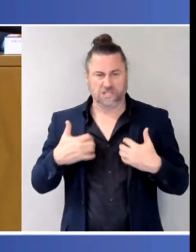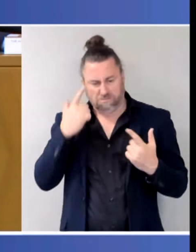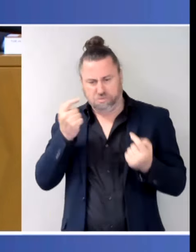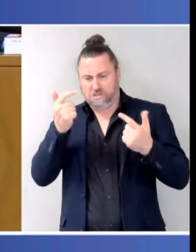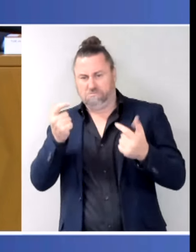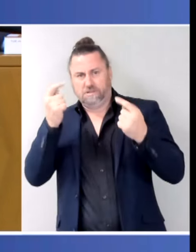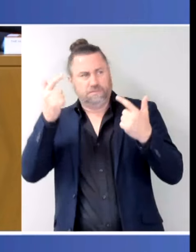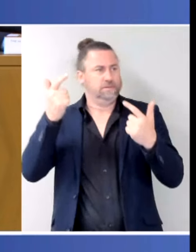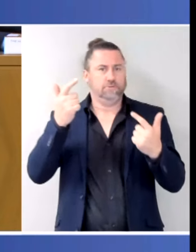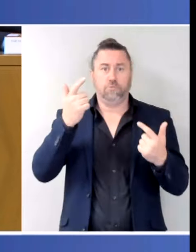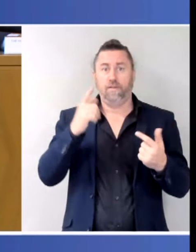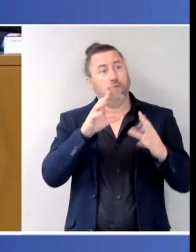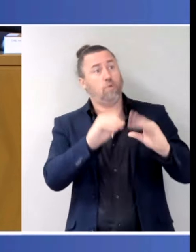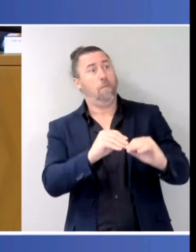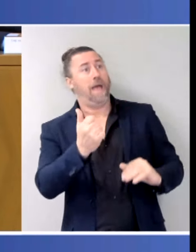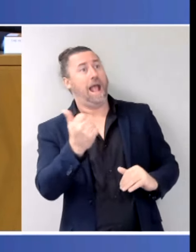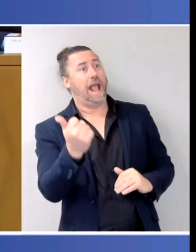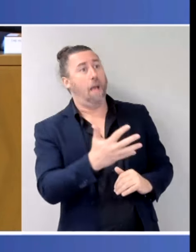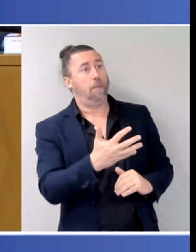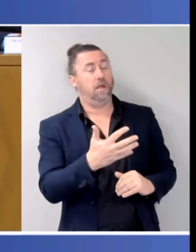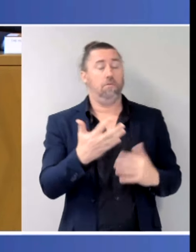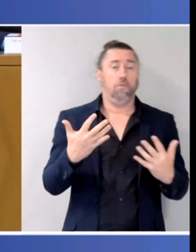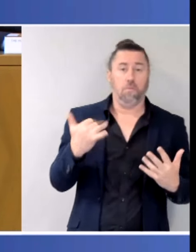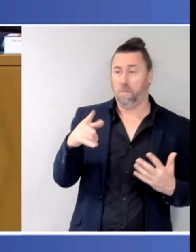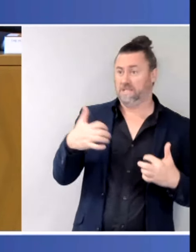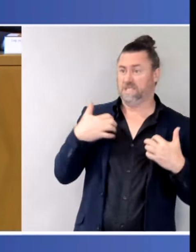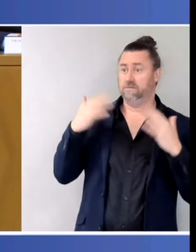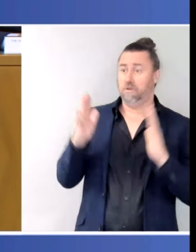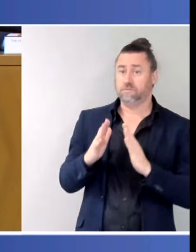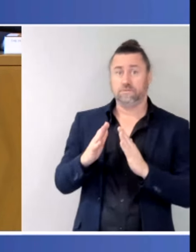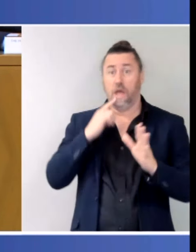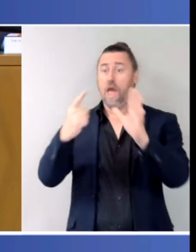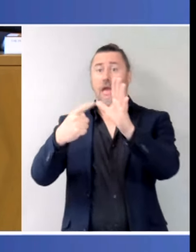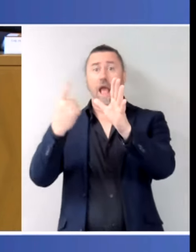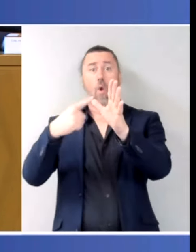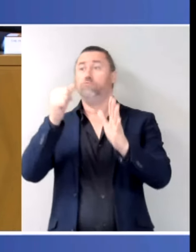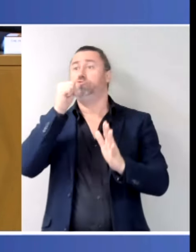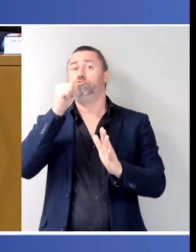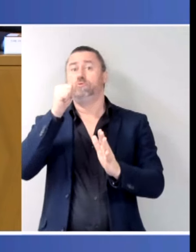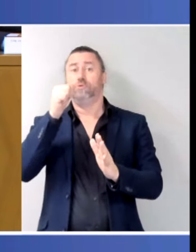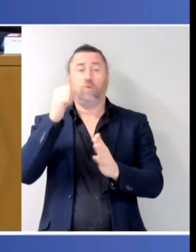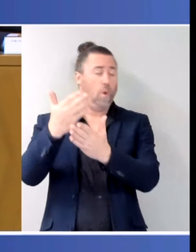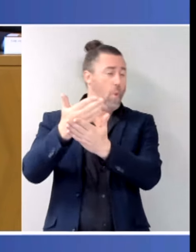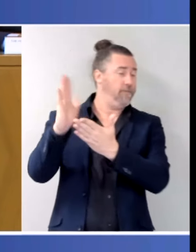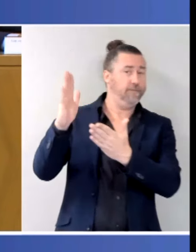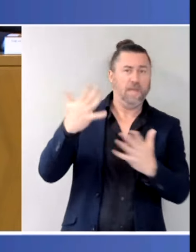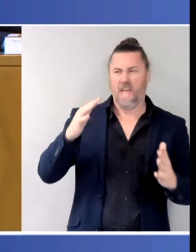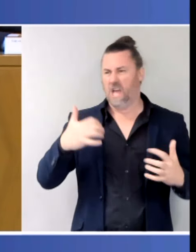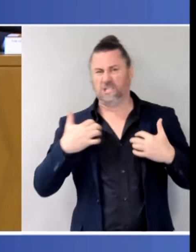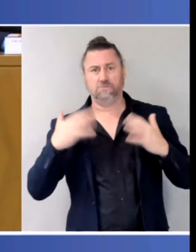the impact of alcohol. We know that there's a range of activities that